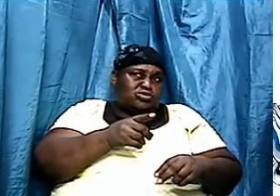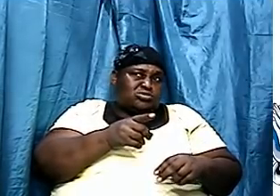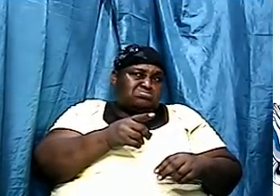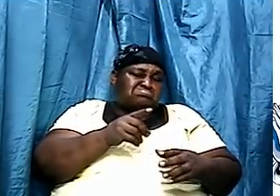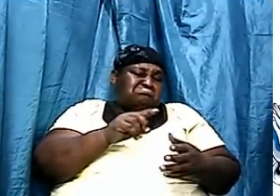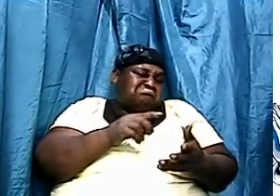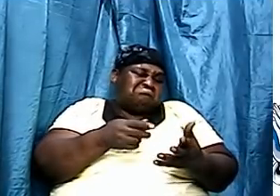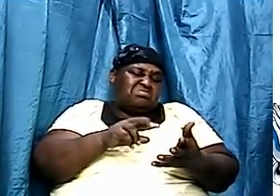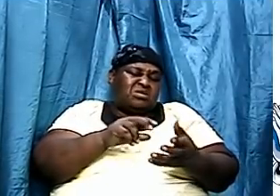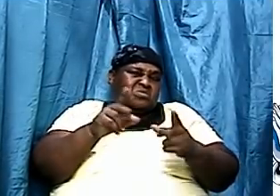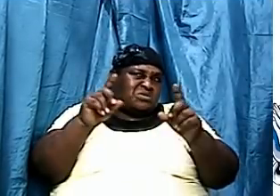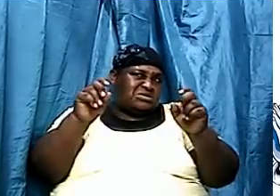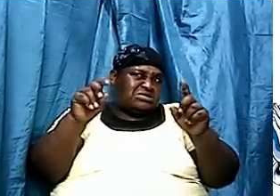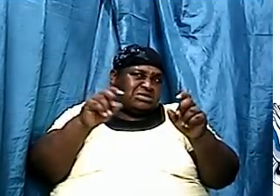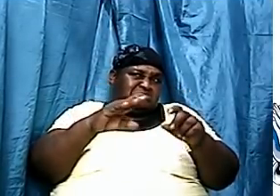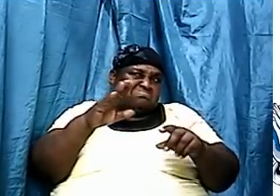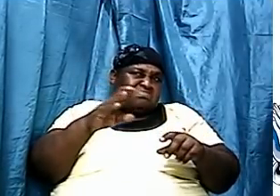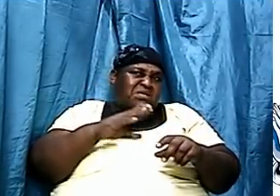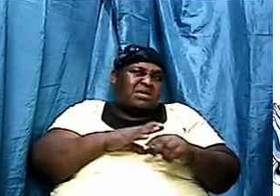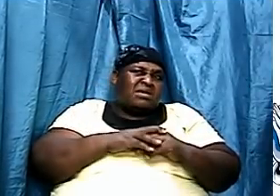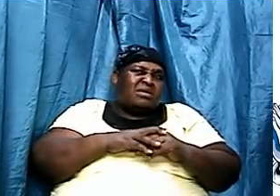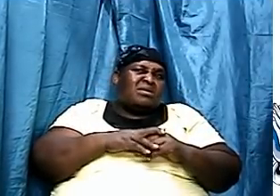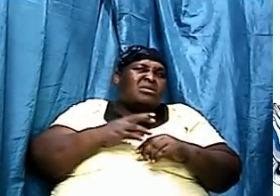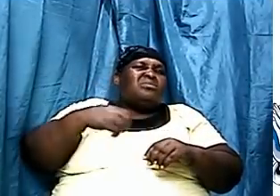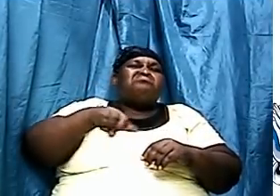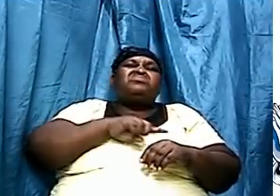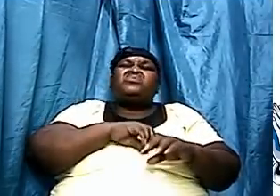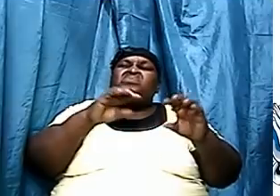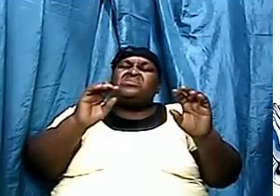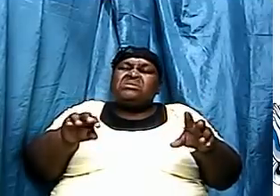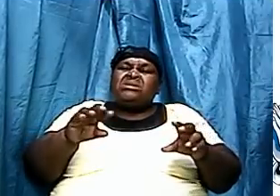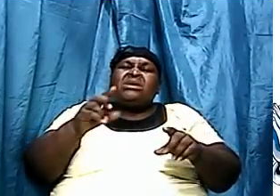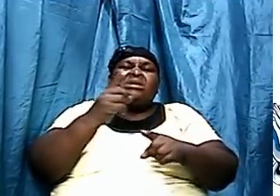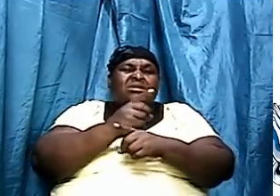answer, per se. We can answer it. No!